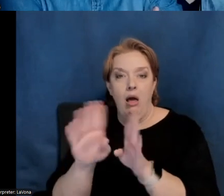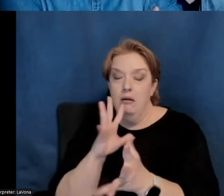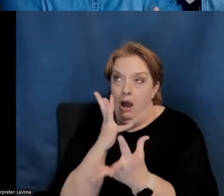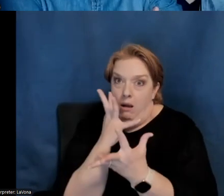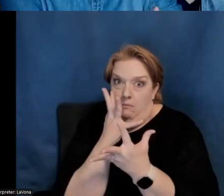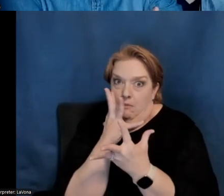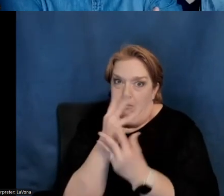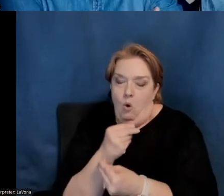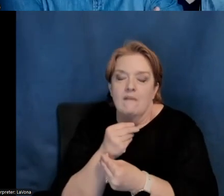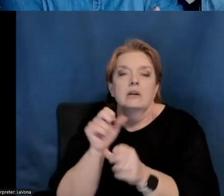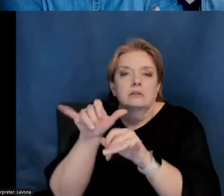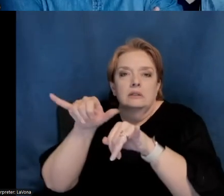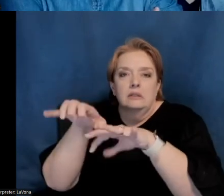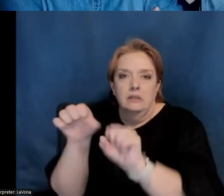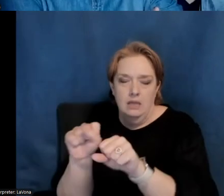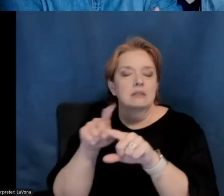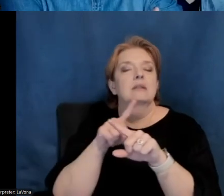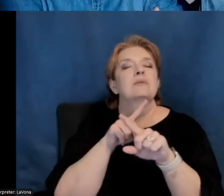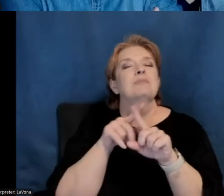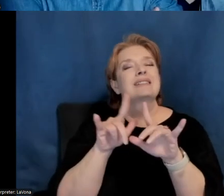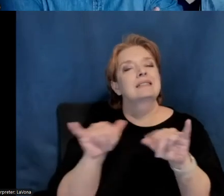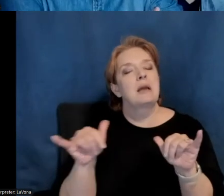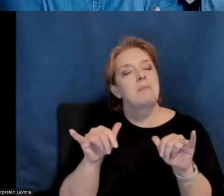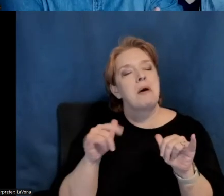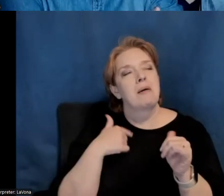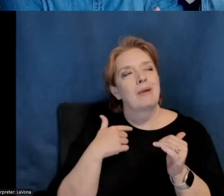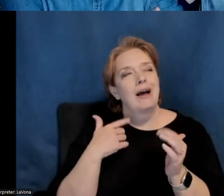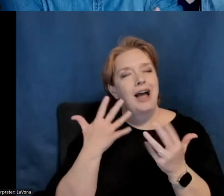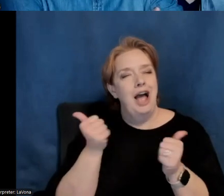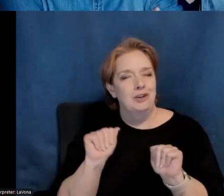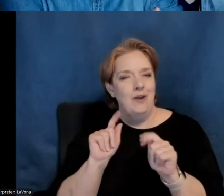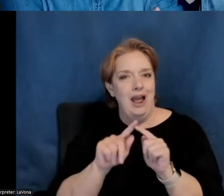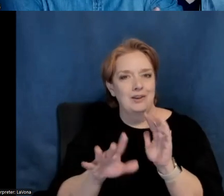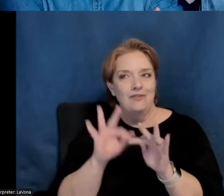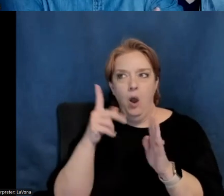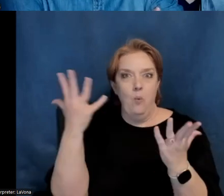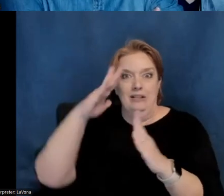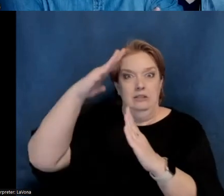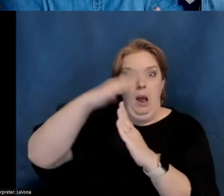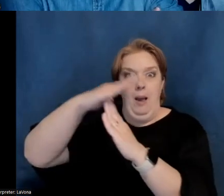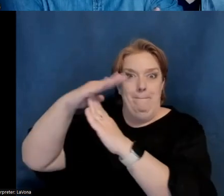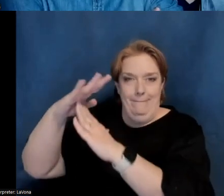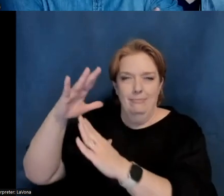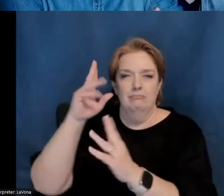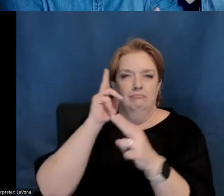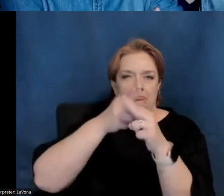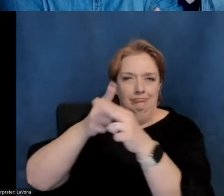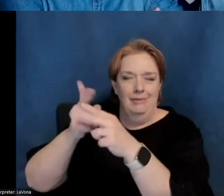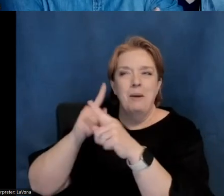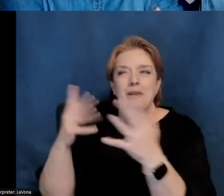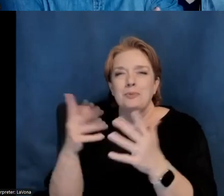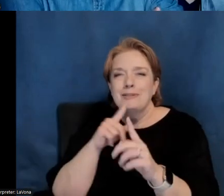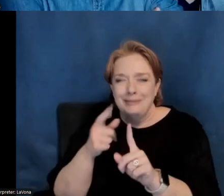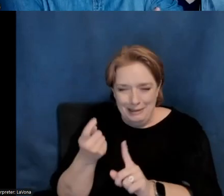but at the same time, I want, I always try to juxtapose it with like the quirky or